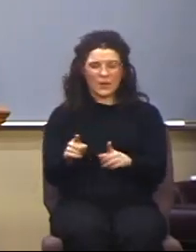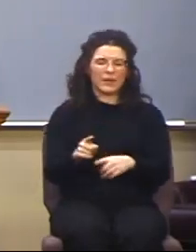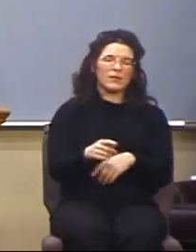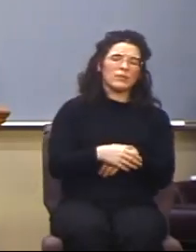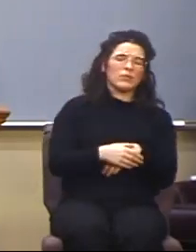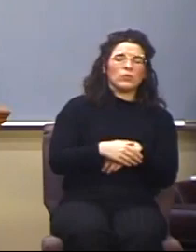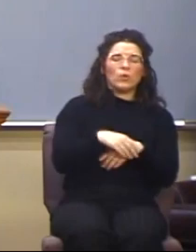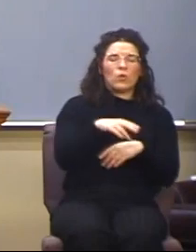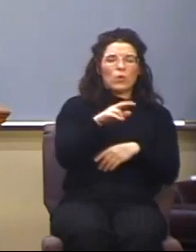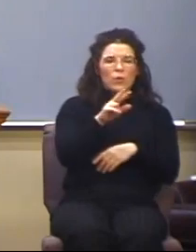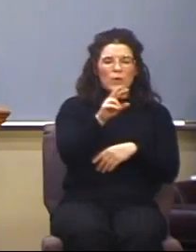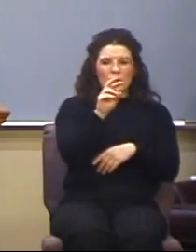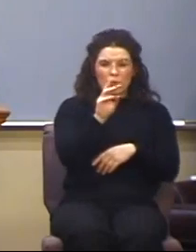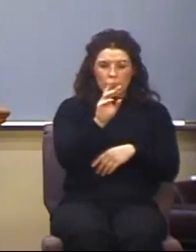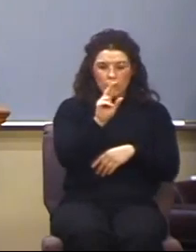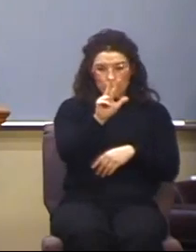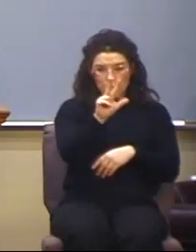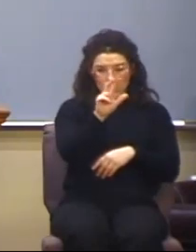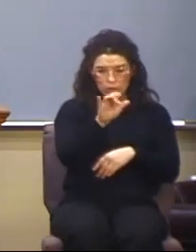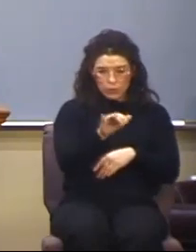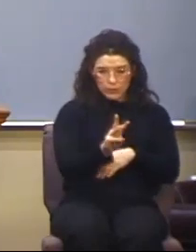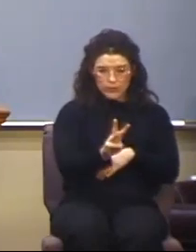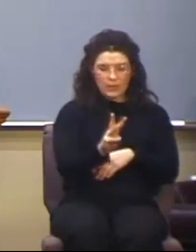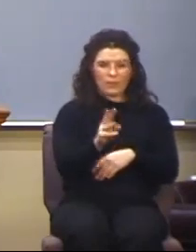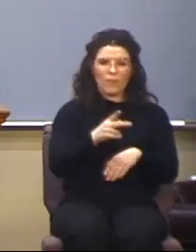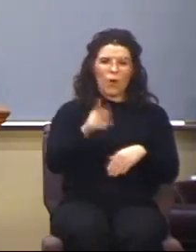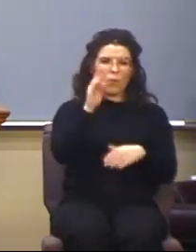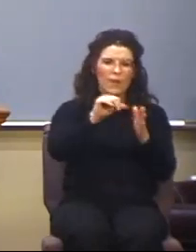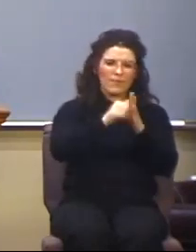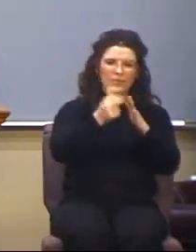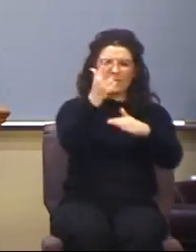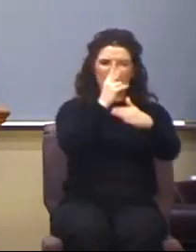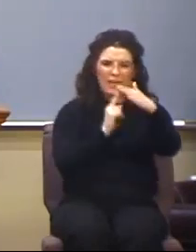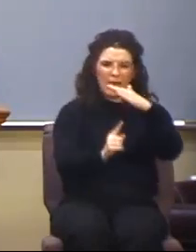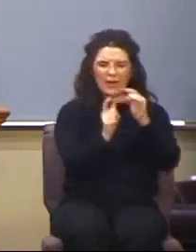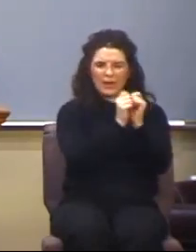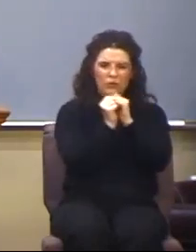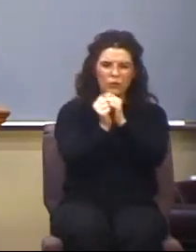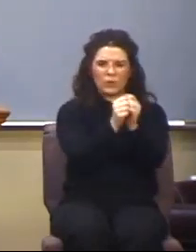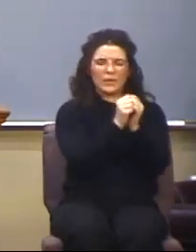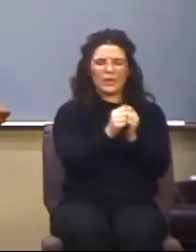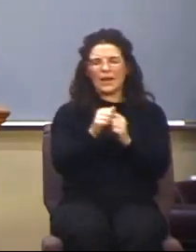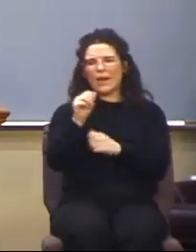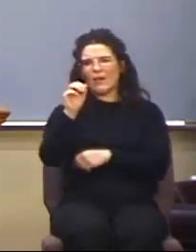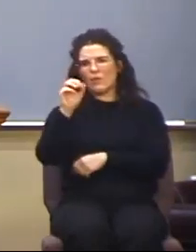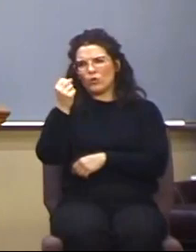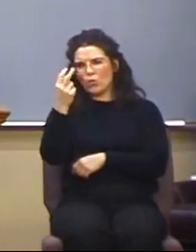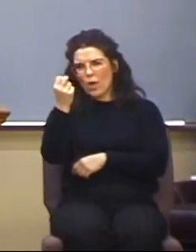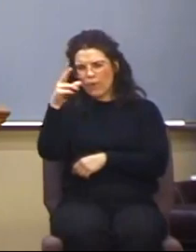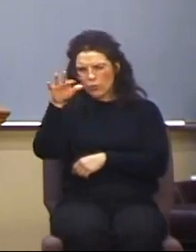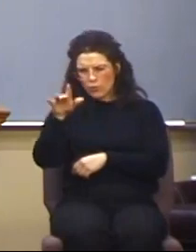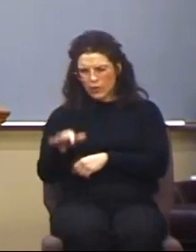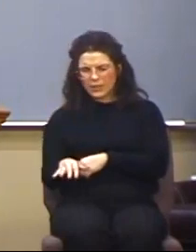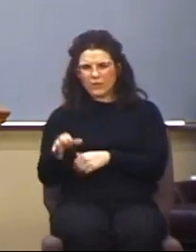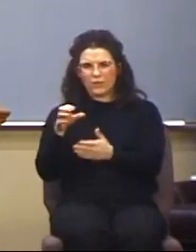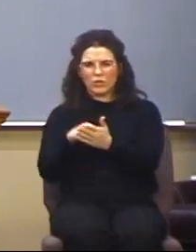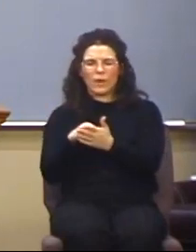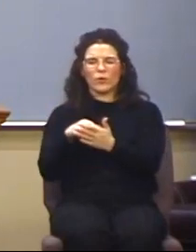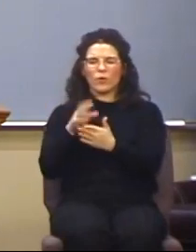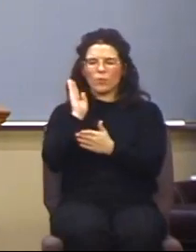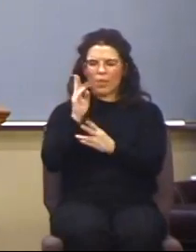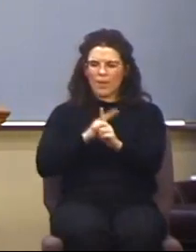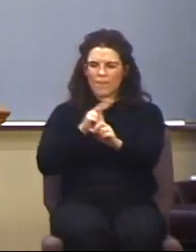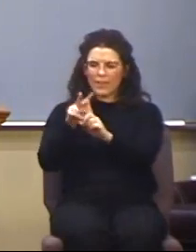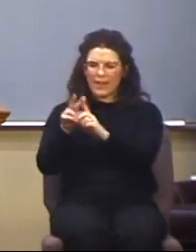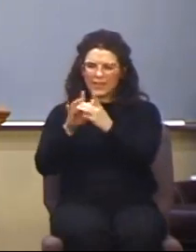12 and following the rest of the chapter, he's going to apply the issue of unity in relationship to the body of